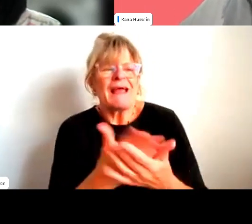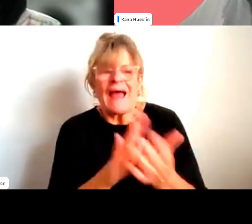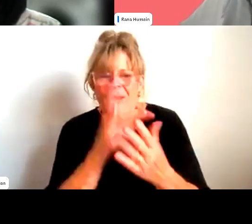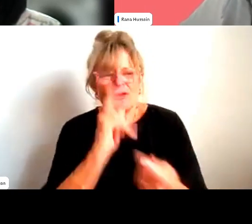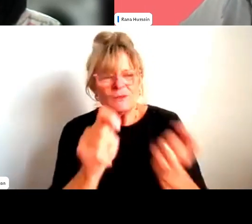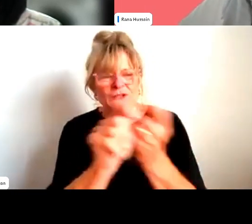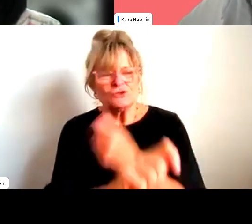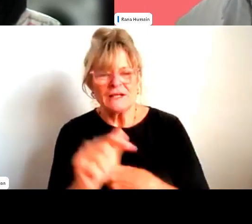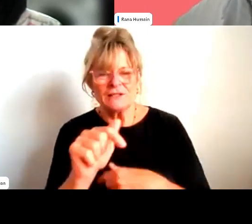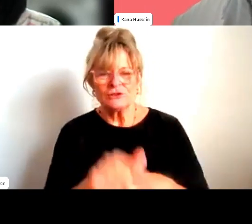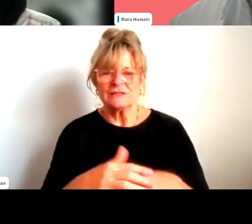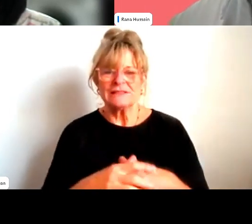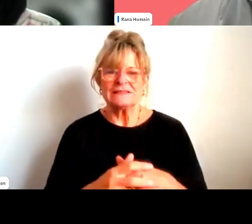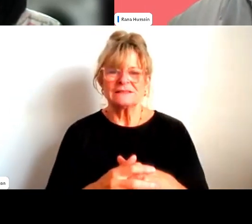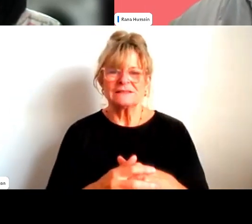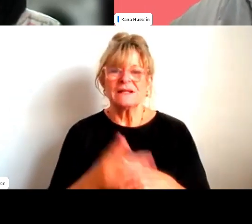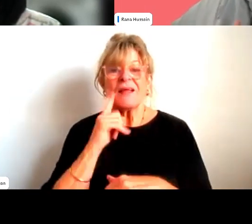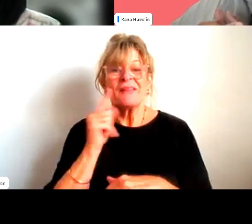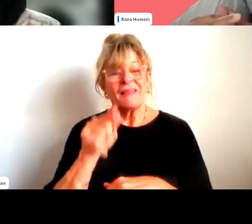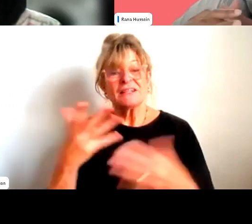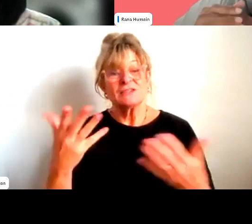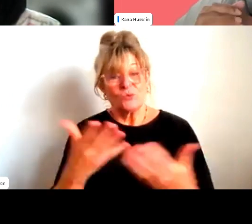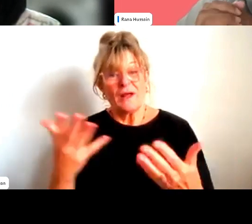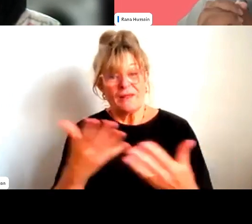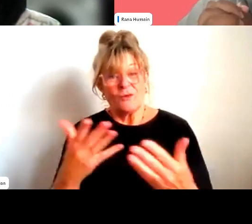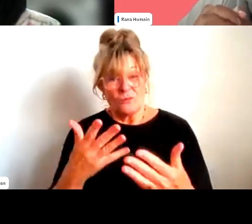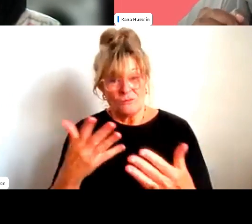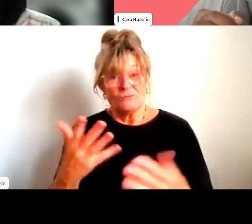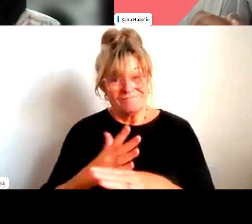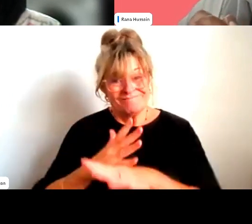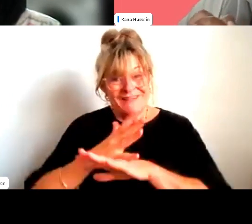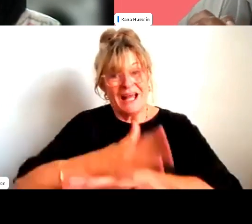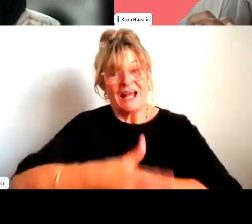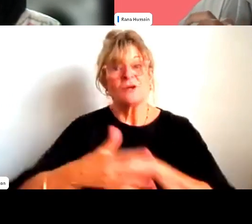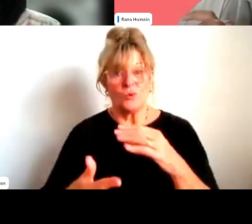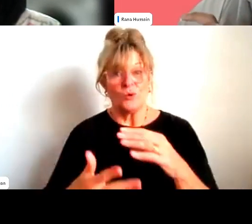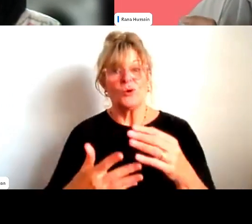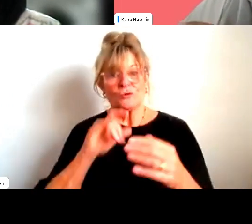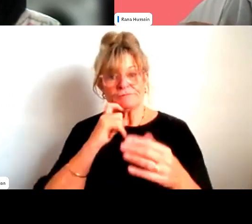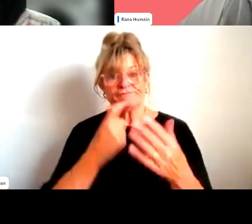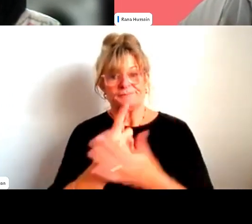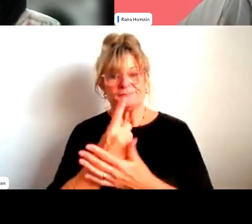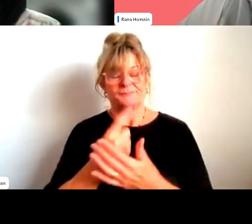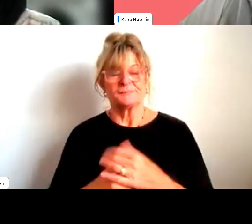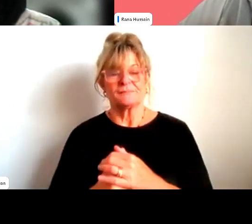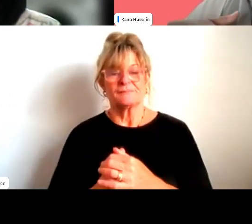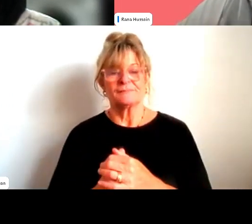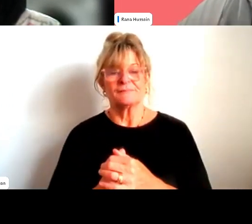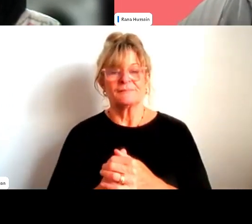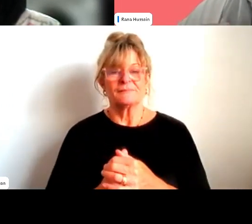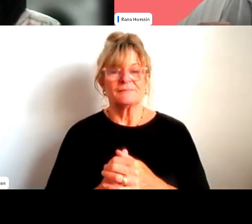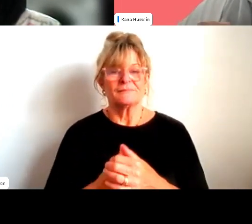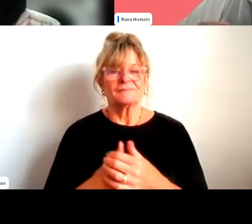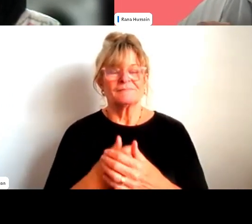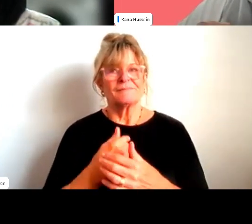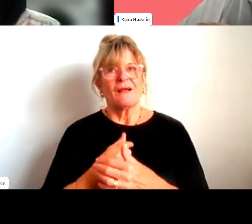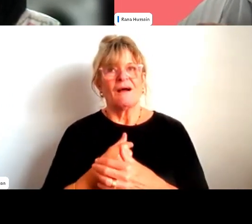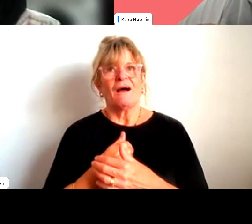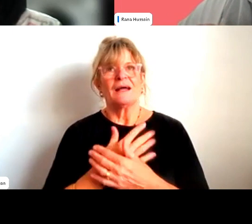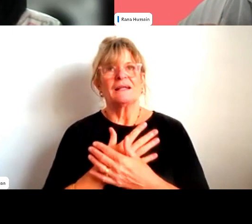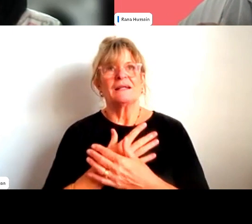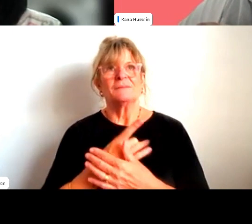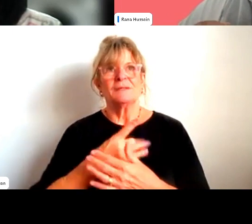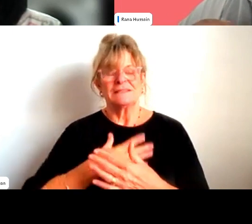this? And I think that's where the work is. Um, and so I would love to understand leadership, um,